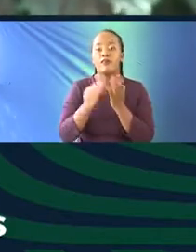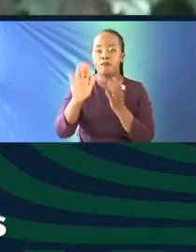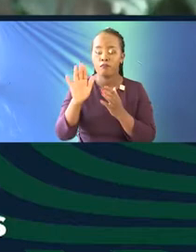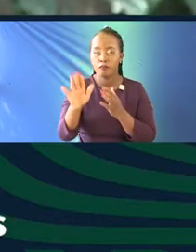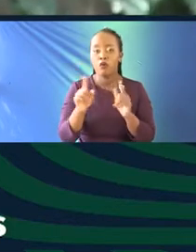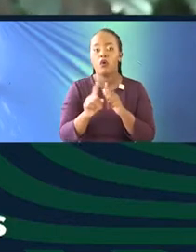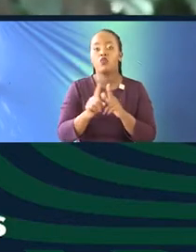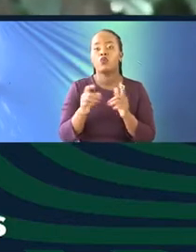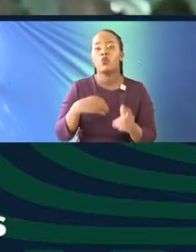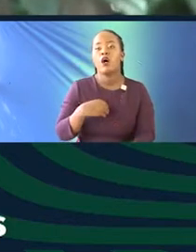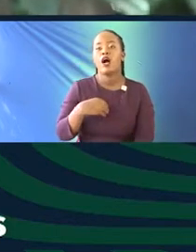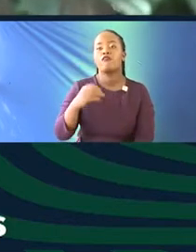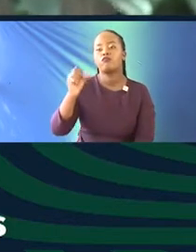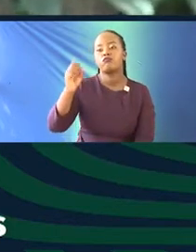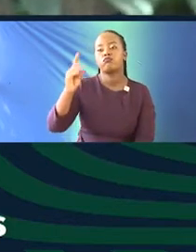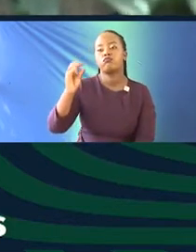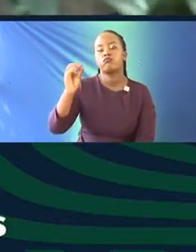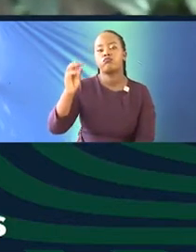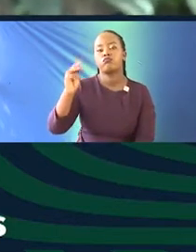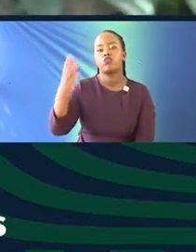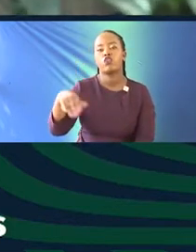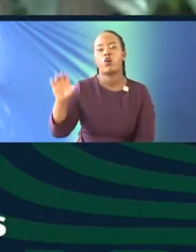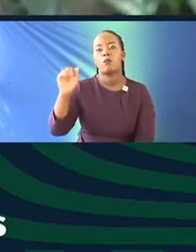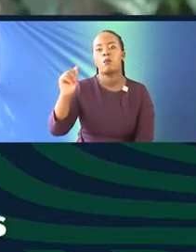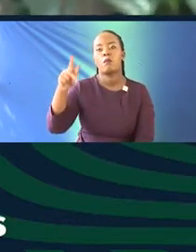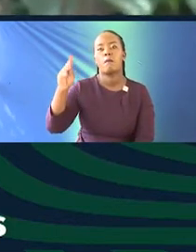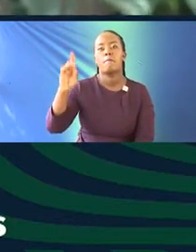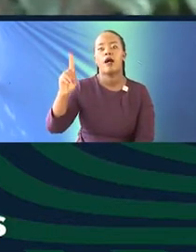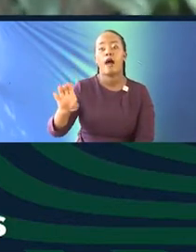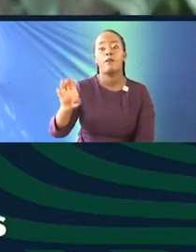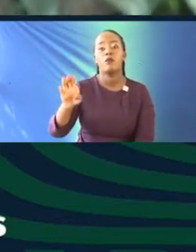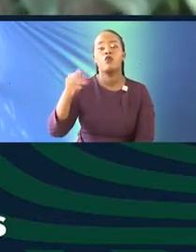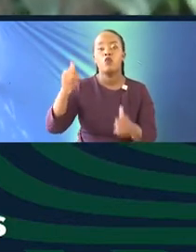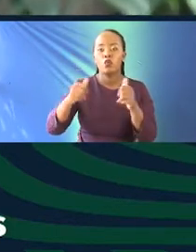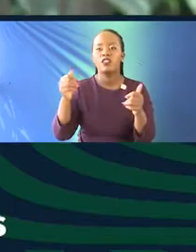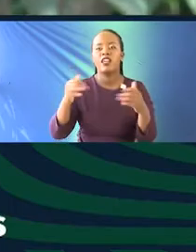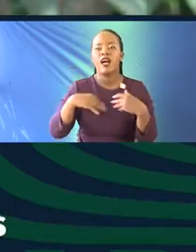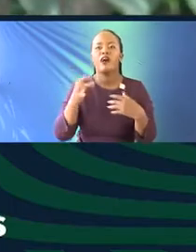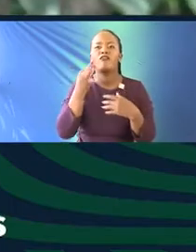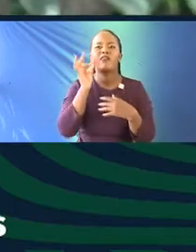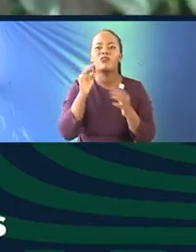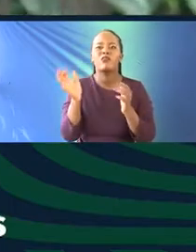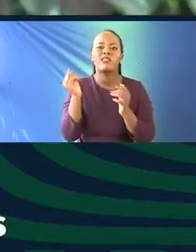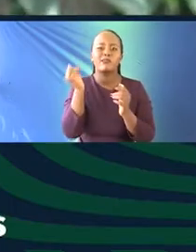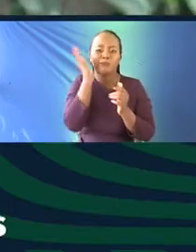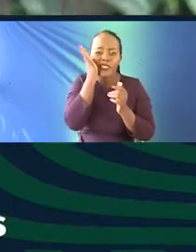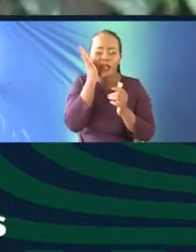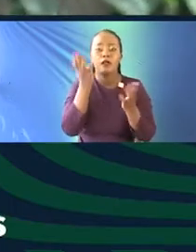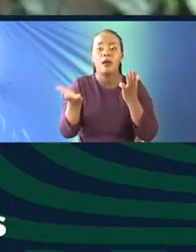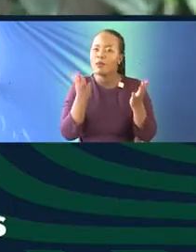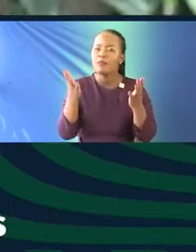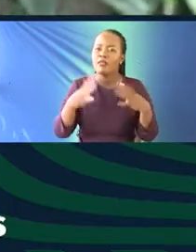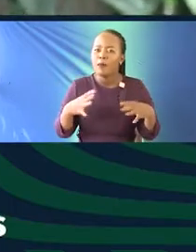it's Sodom's apple and it produces a yellow fruit which is kind of bitter. so maybe somebody can shout out from